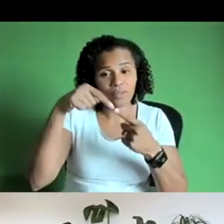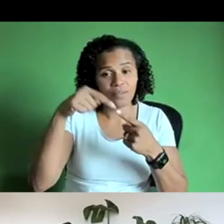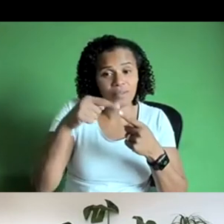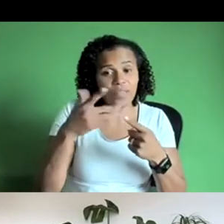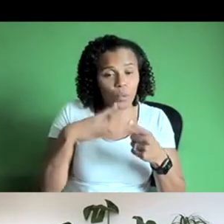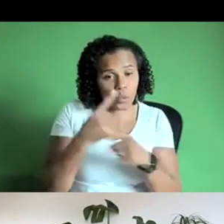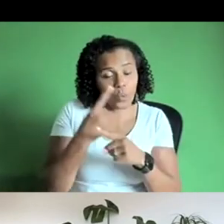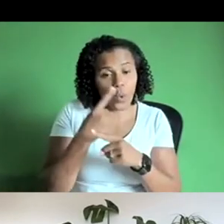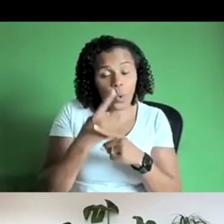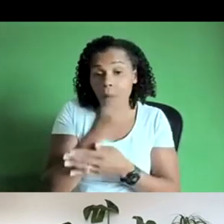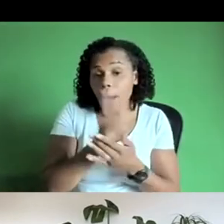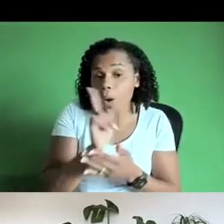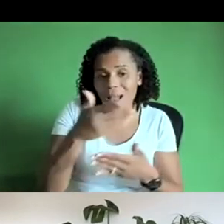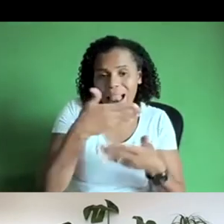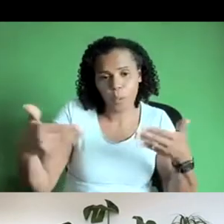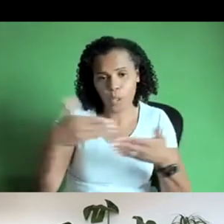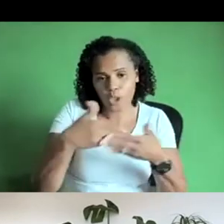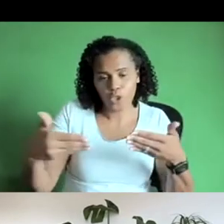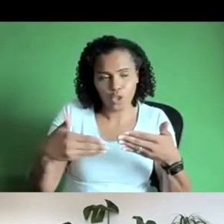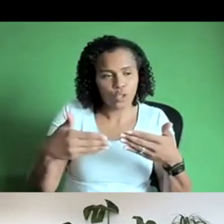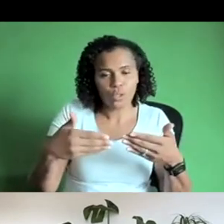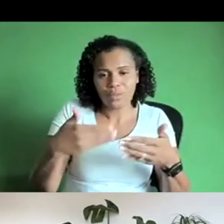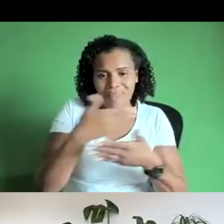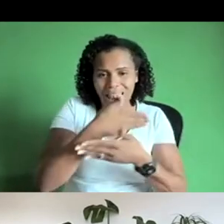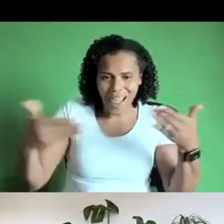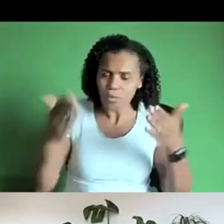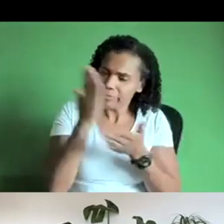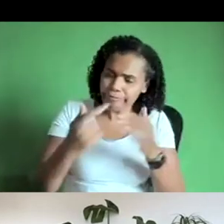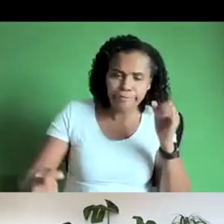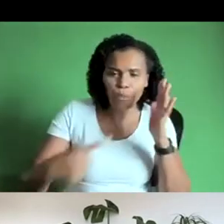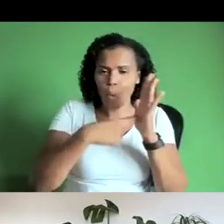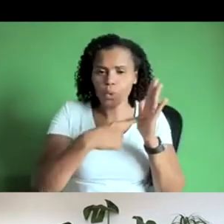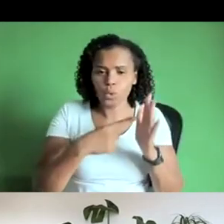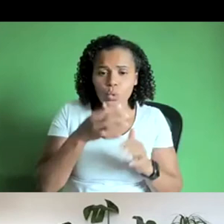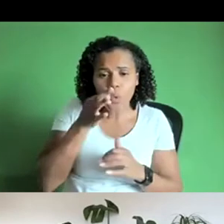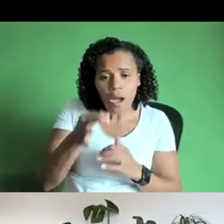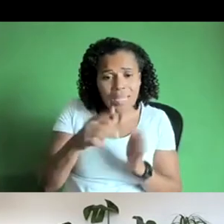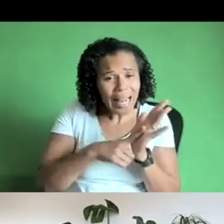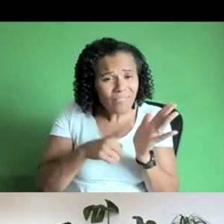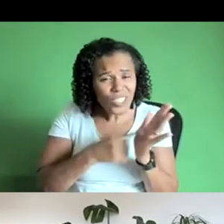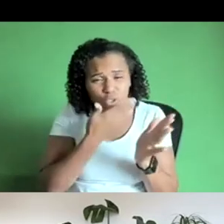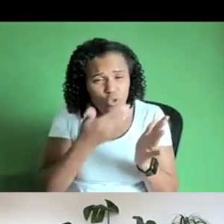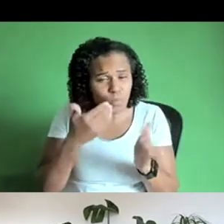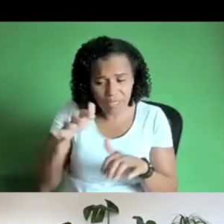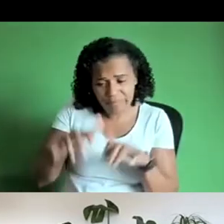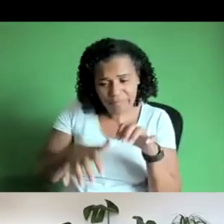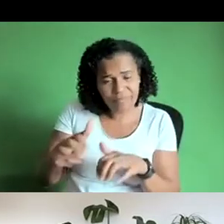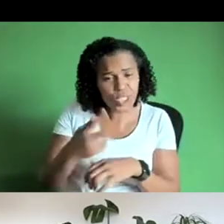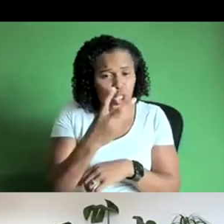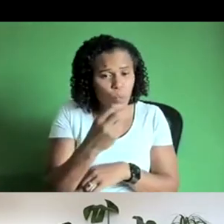of language language um so libby if you could put a link to my 2019 luno project